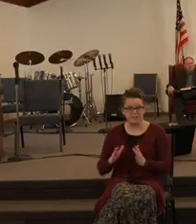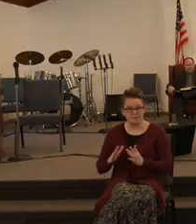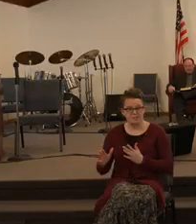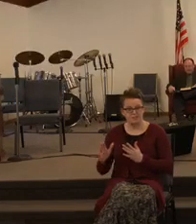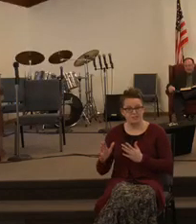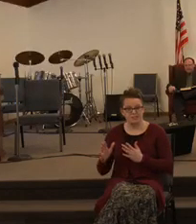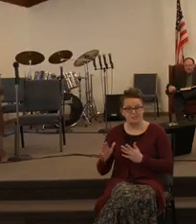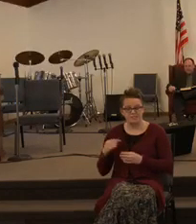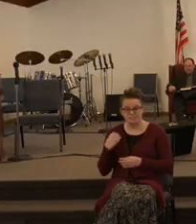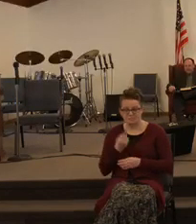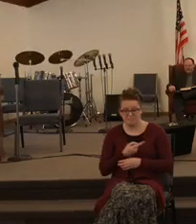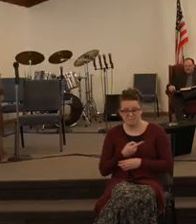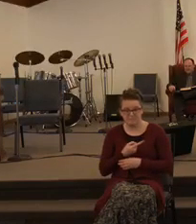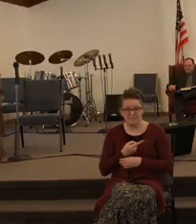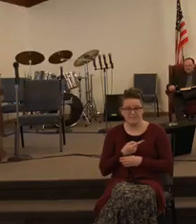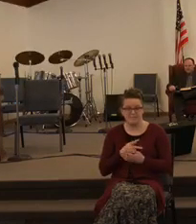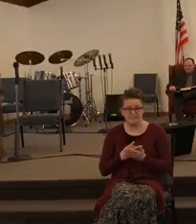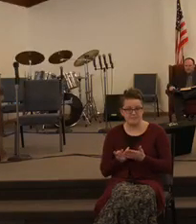fail.